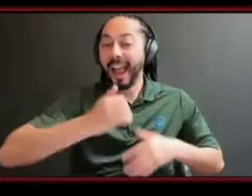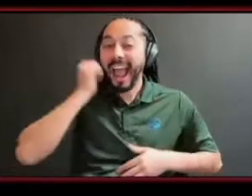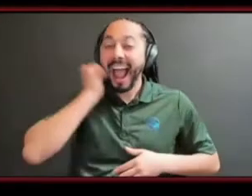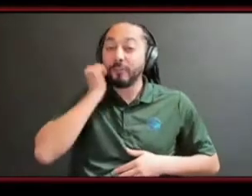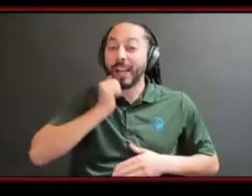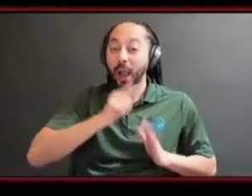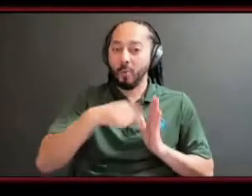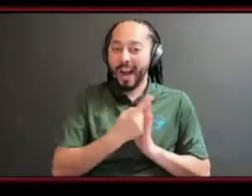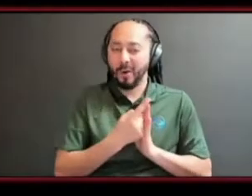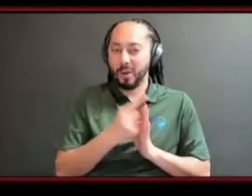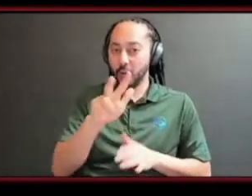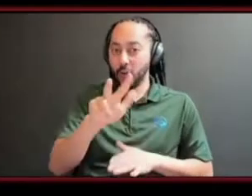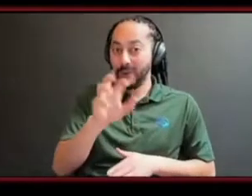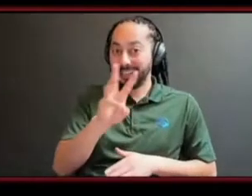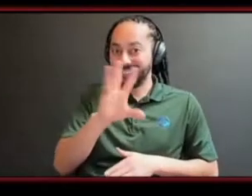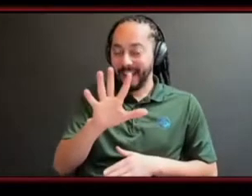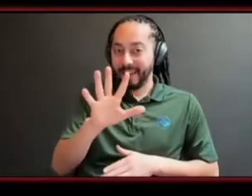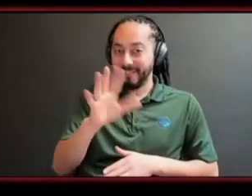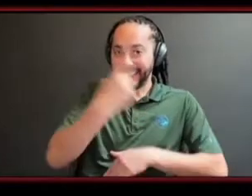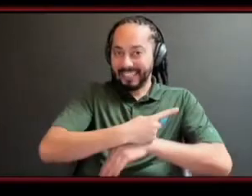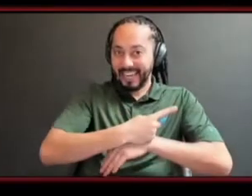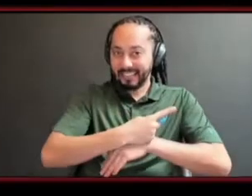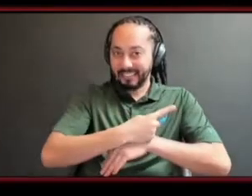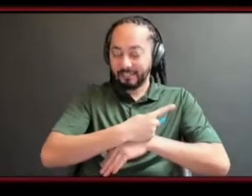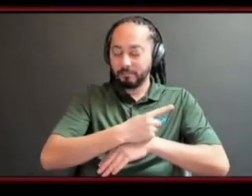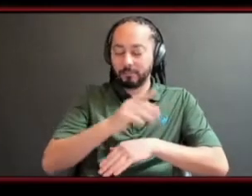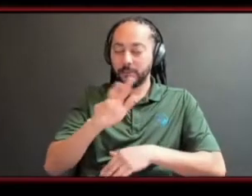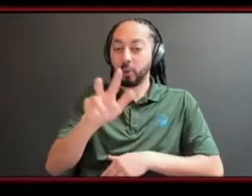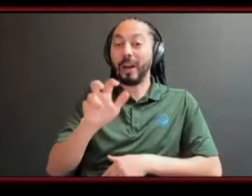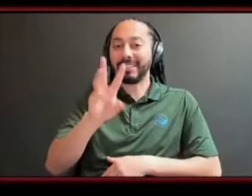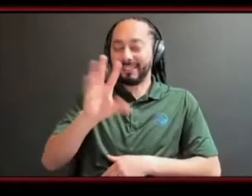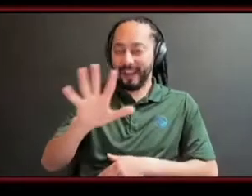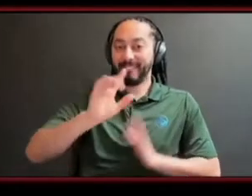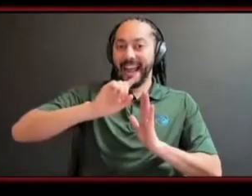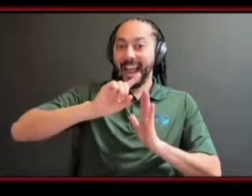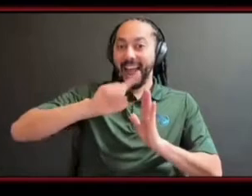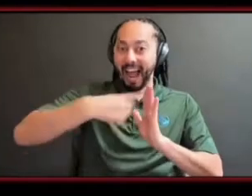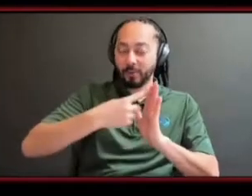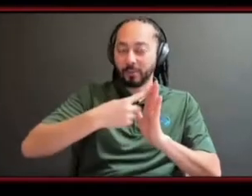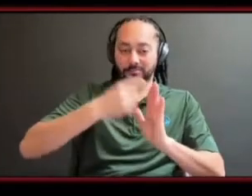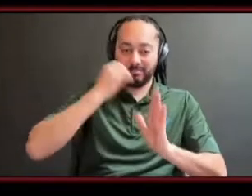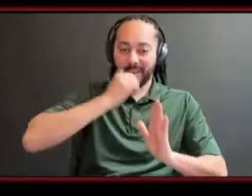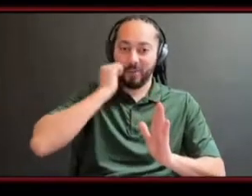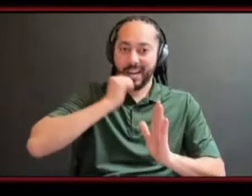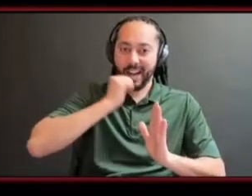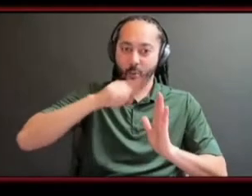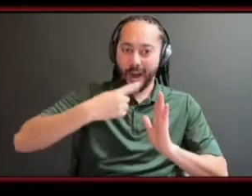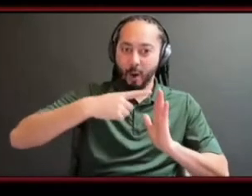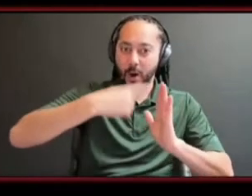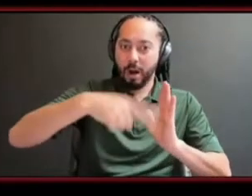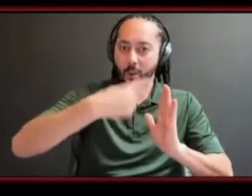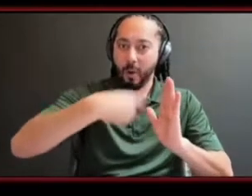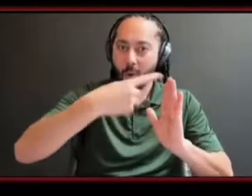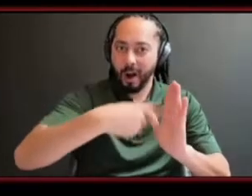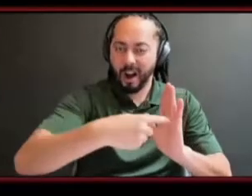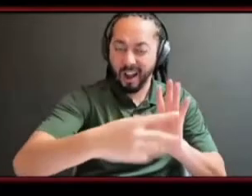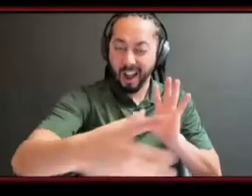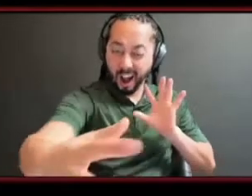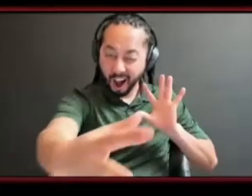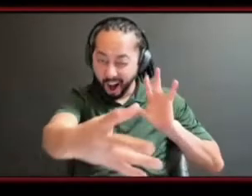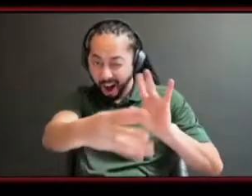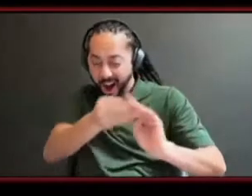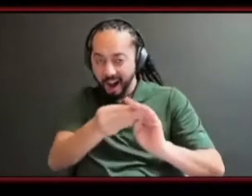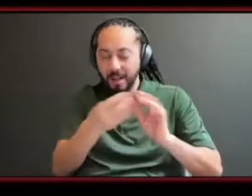nights when i'm up till 5 6 a.m working on stuff and it's and it's the work that people don't see going in and then another thing is like the